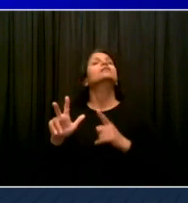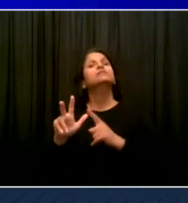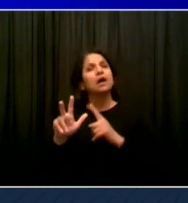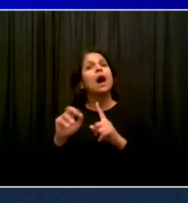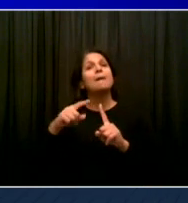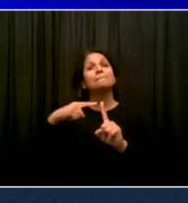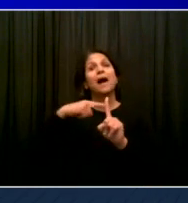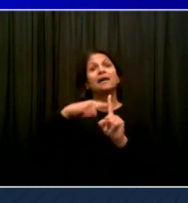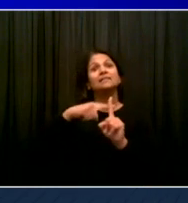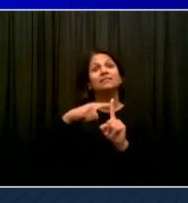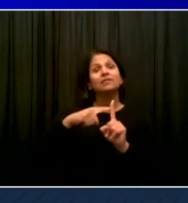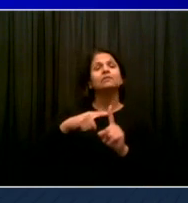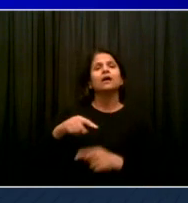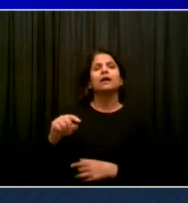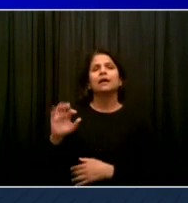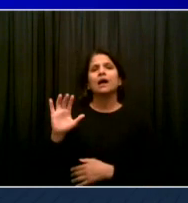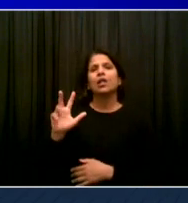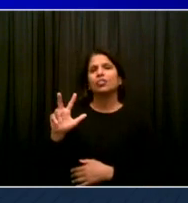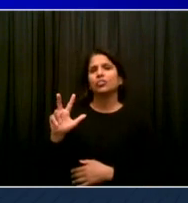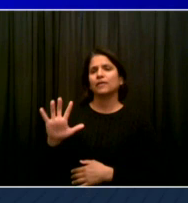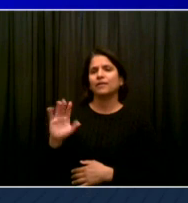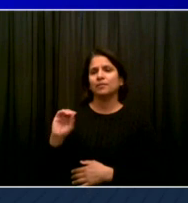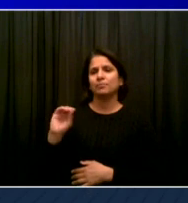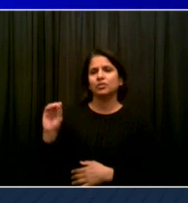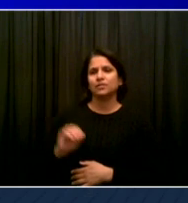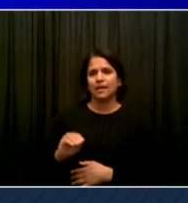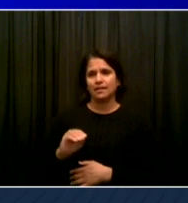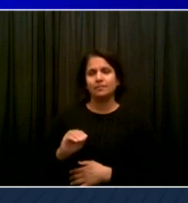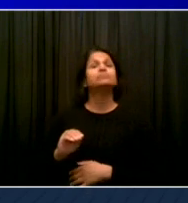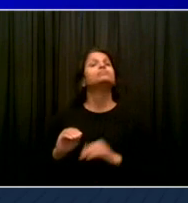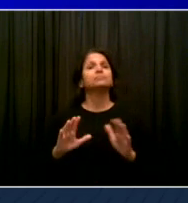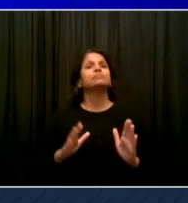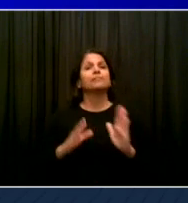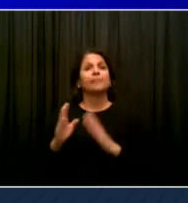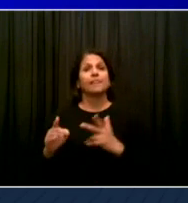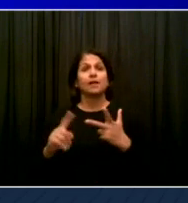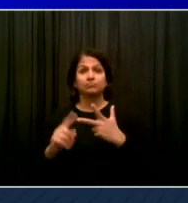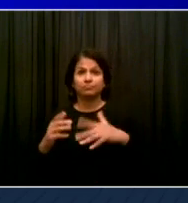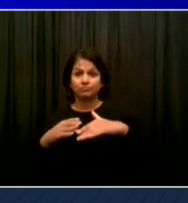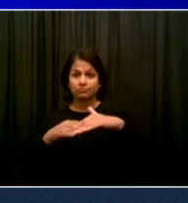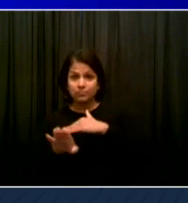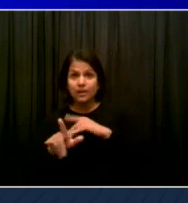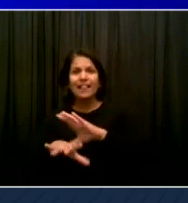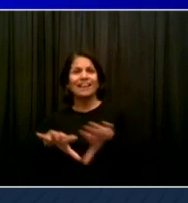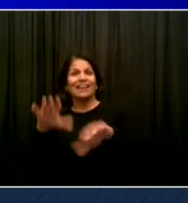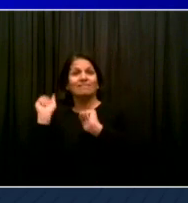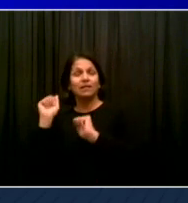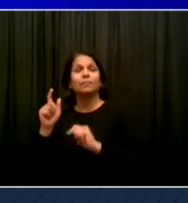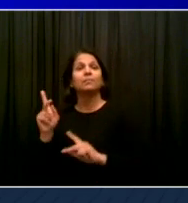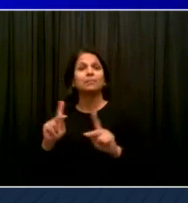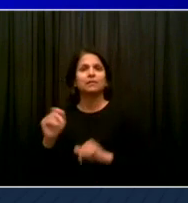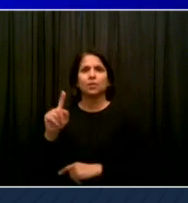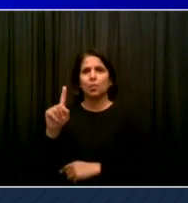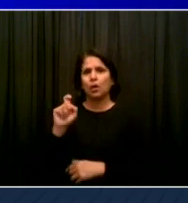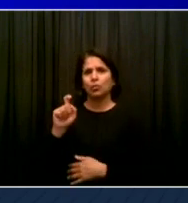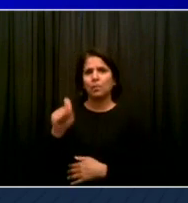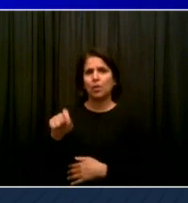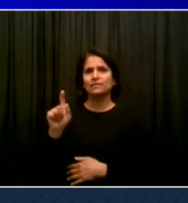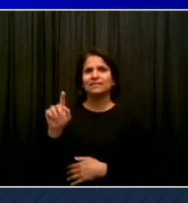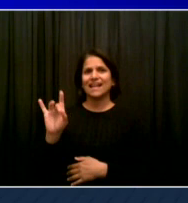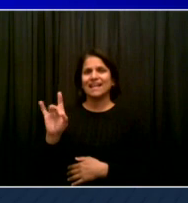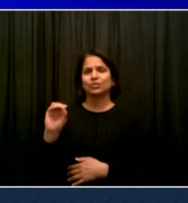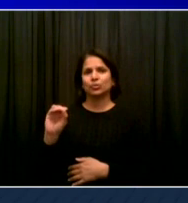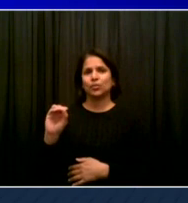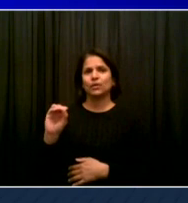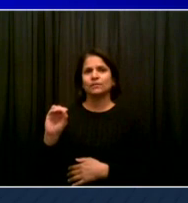.05%. Hospitalization rate per 100,000 Yorkers is now 1.80. And then